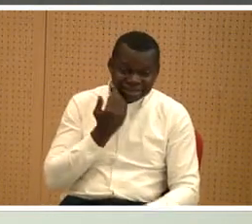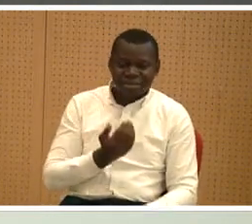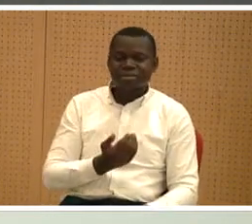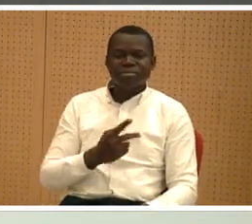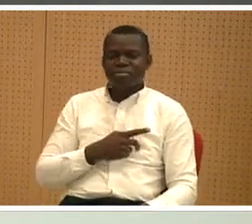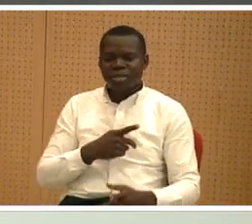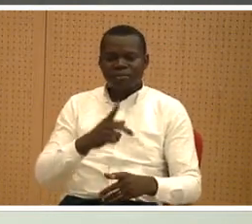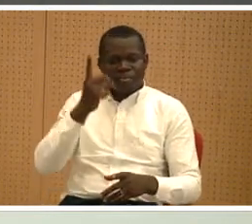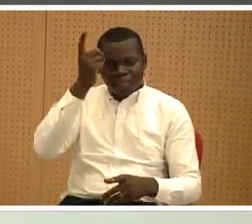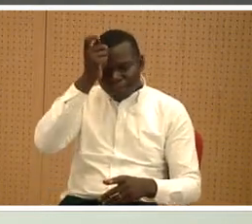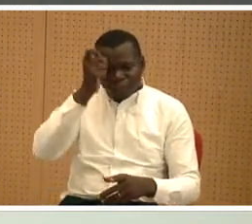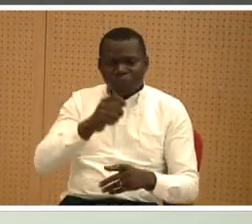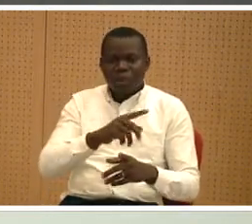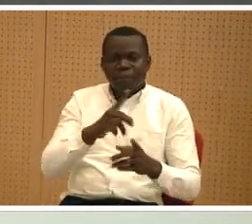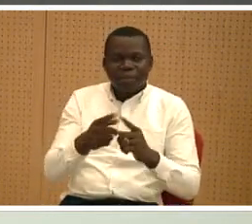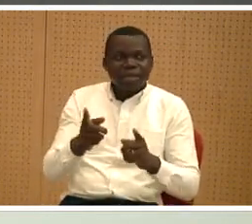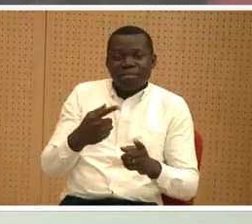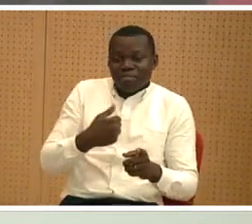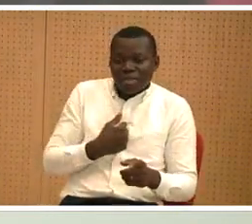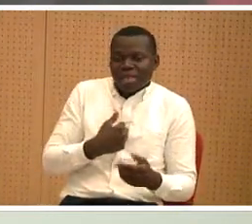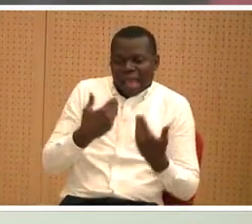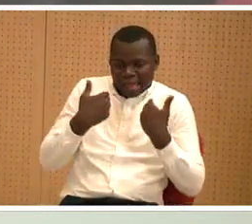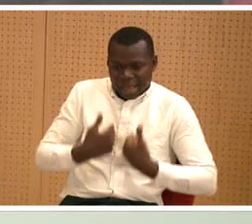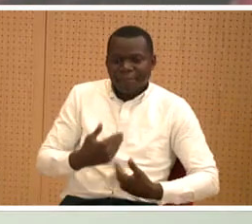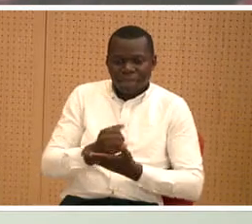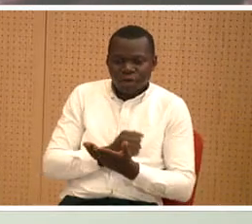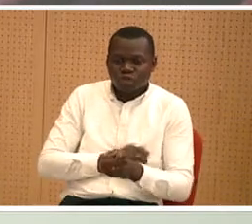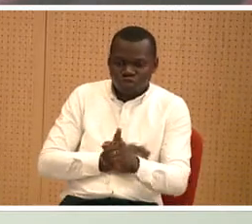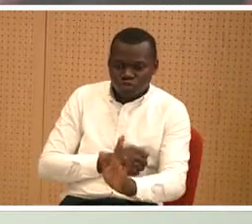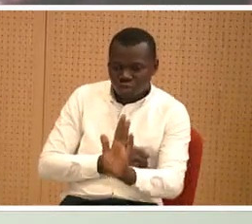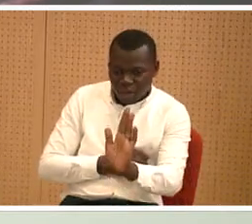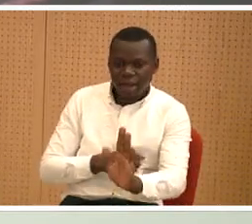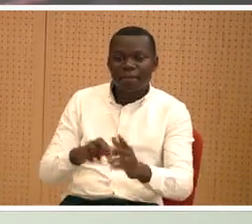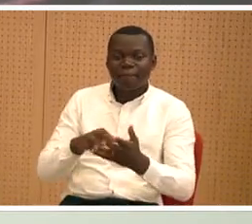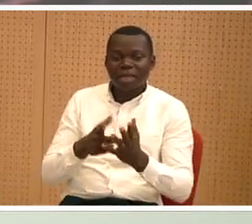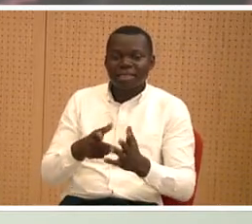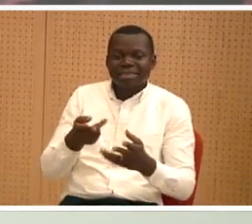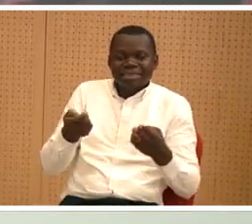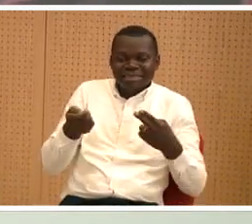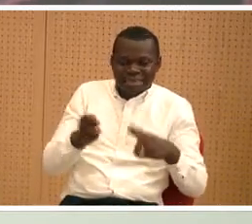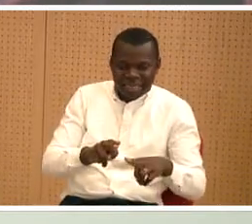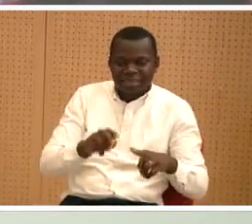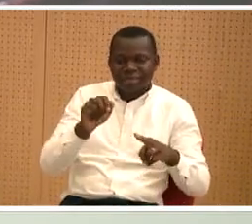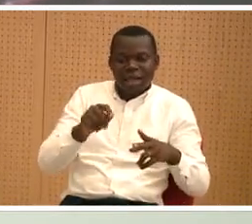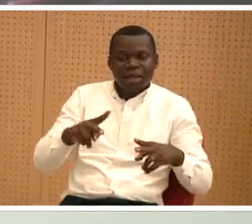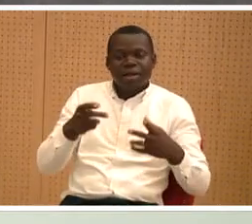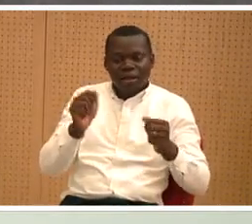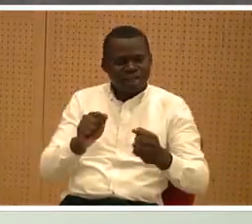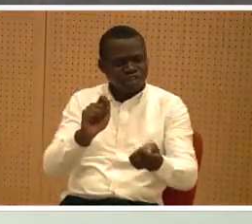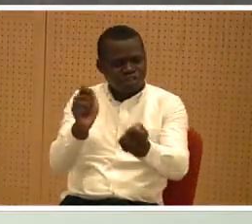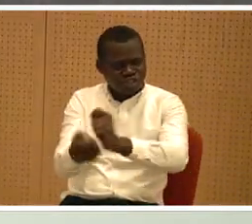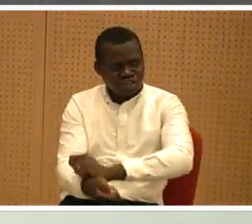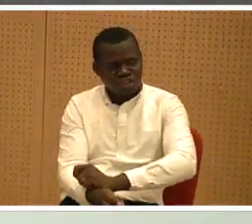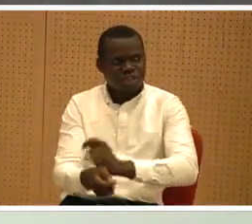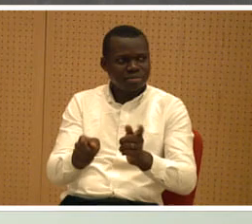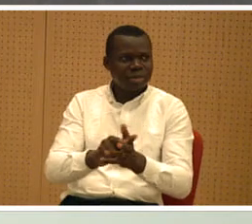mantra is i am because you are yes climate change is our biggest health threat so we encourage climate